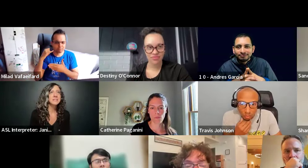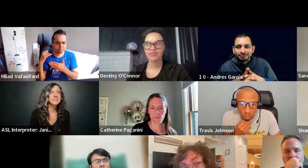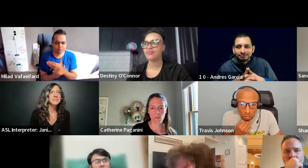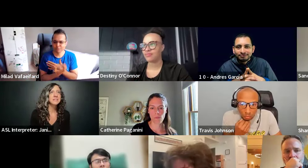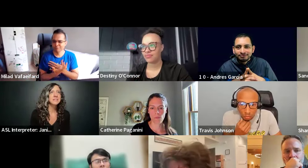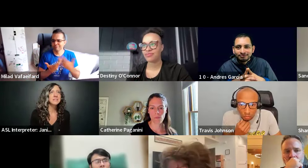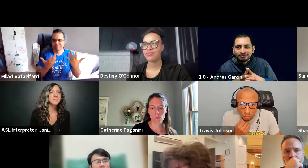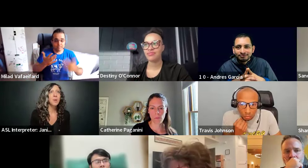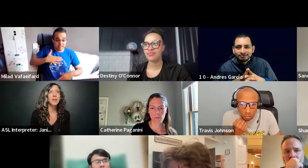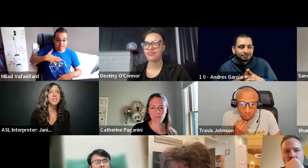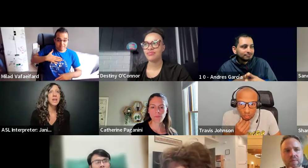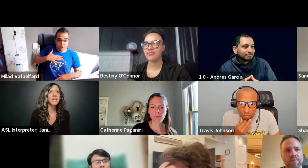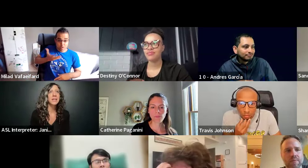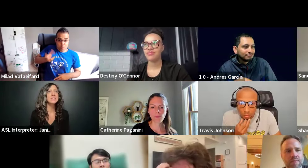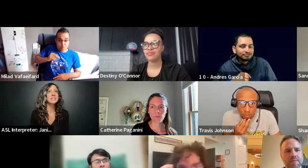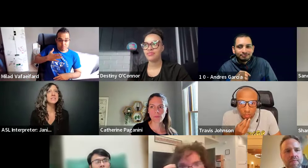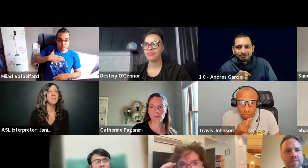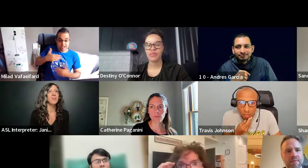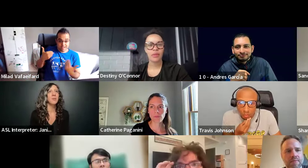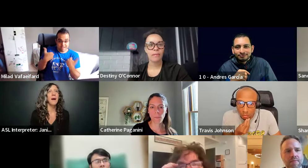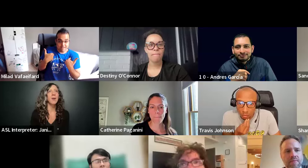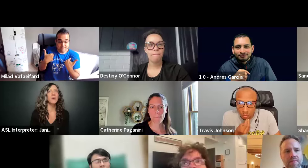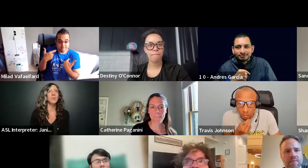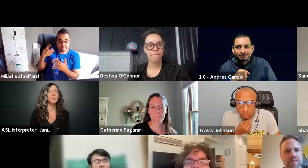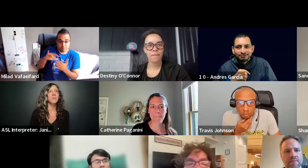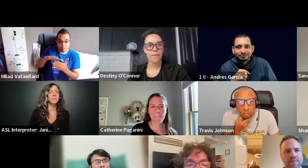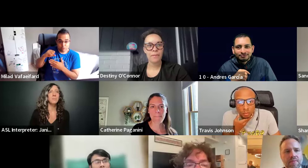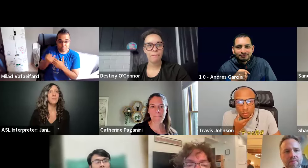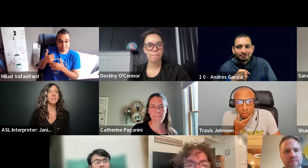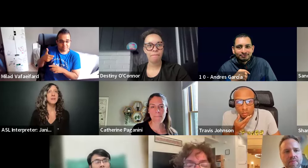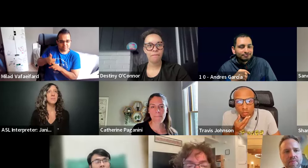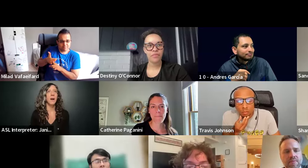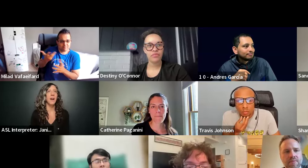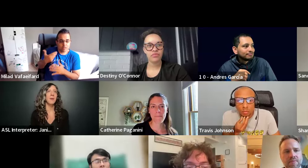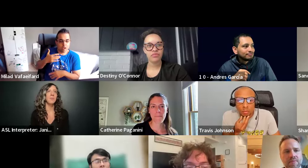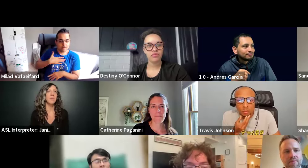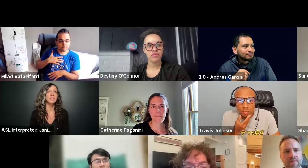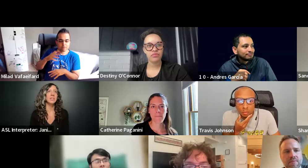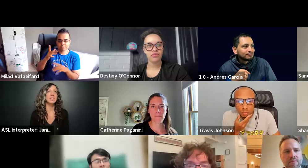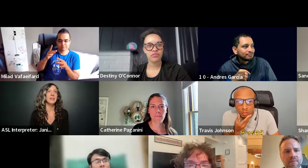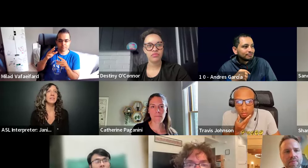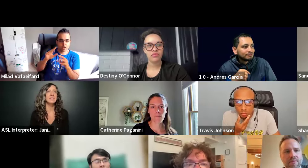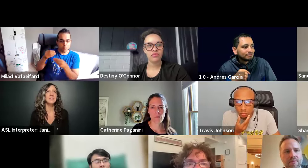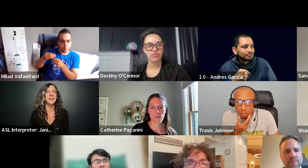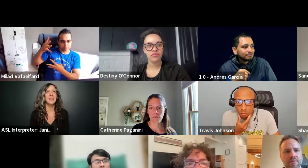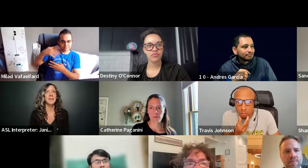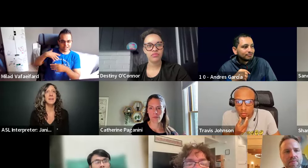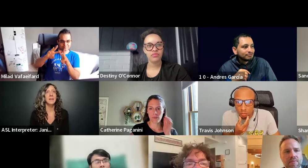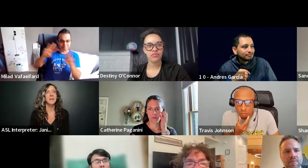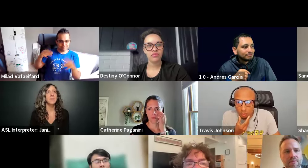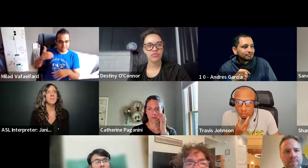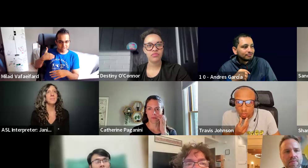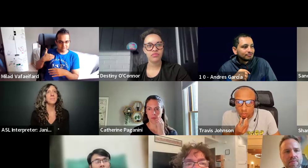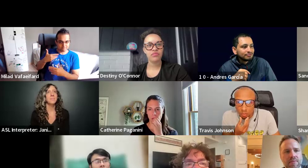projects. Um, for my own, for example, I have my own project that is